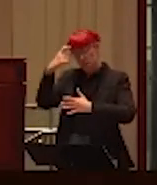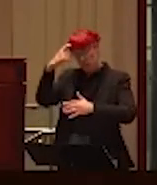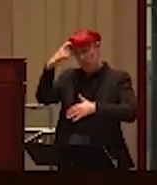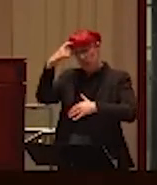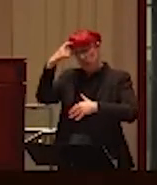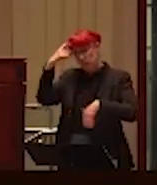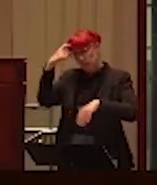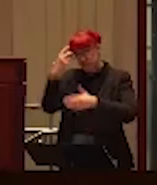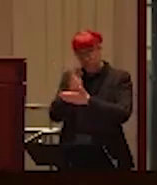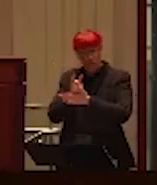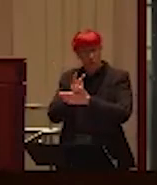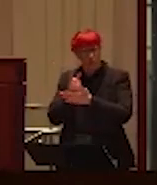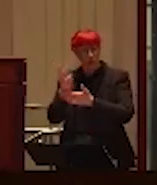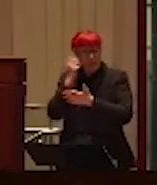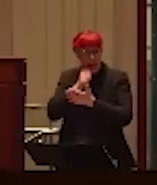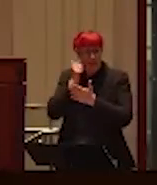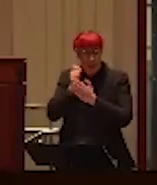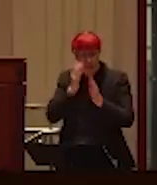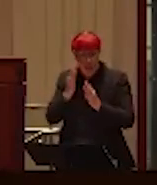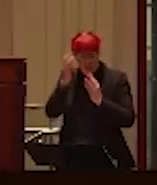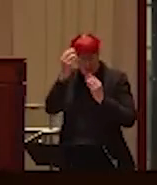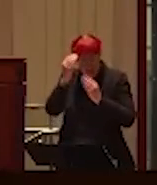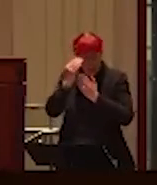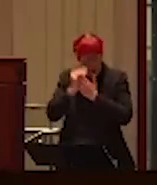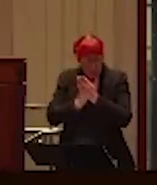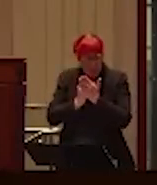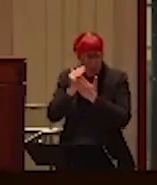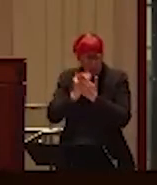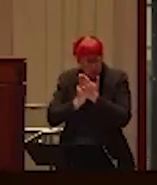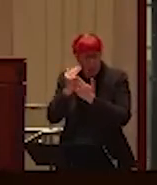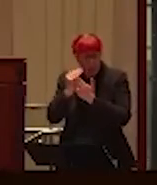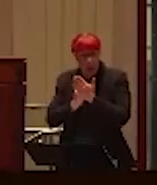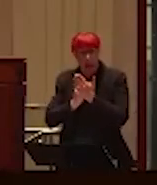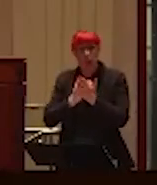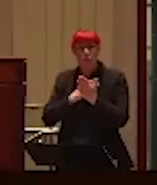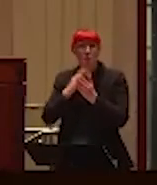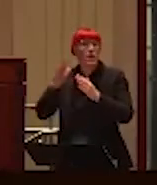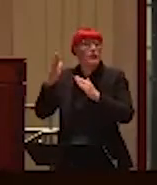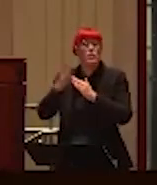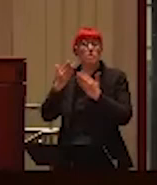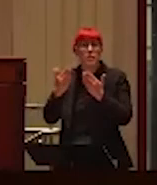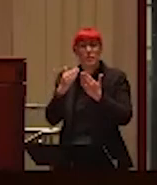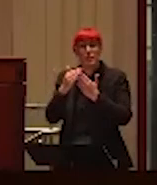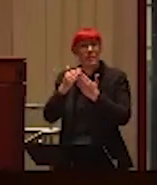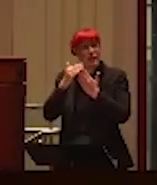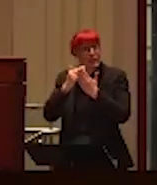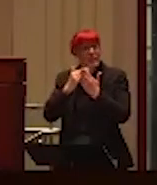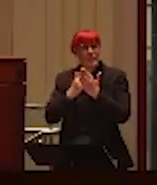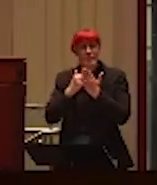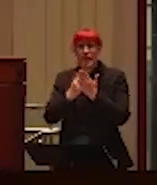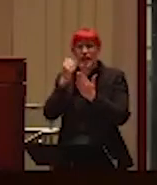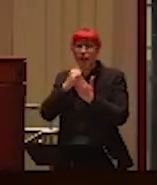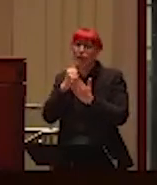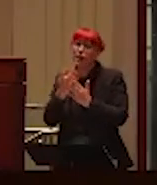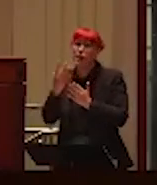At the end of two weeks, of every day, having the number one item on my to-do list was to make a list, I ended up with four things on my list. That's all I could